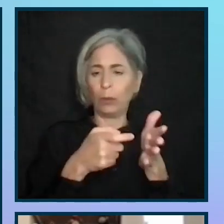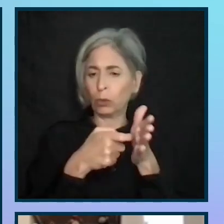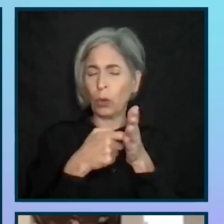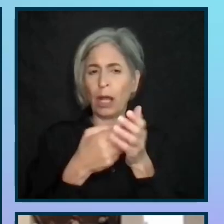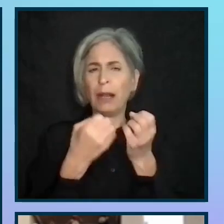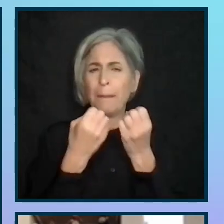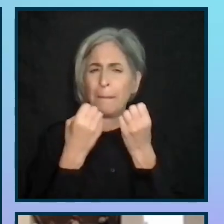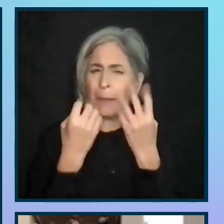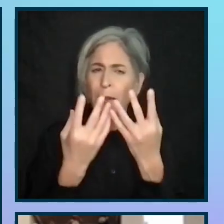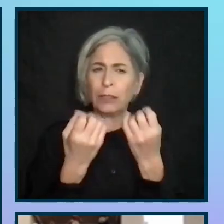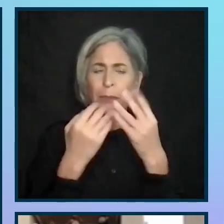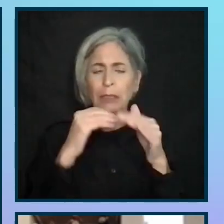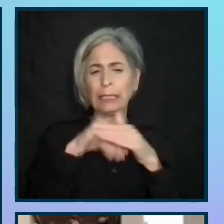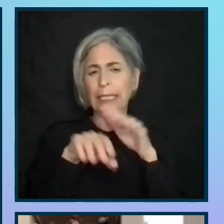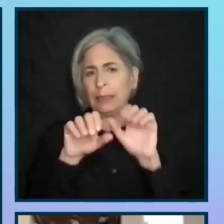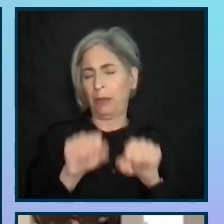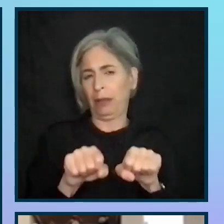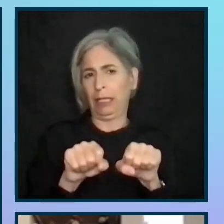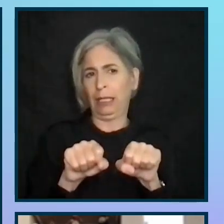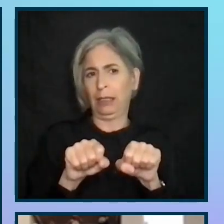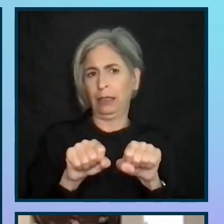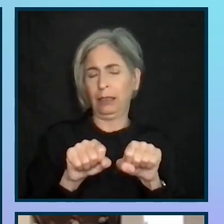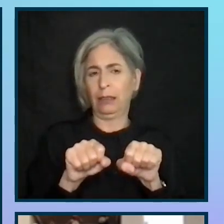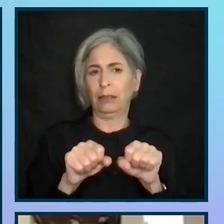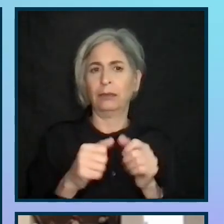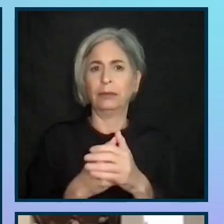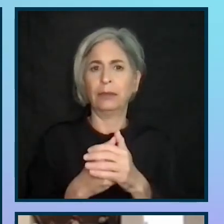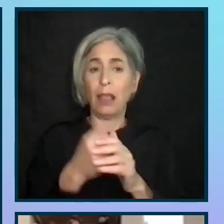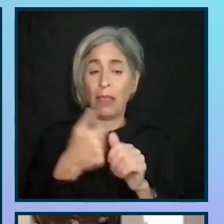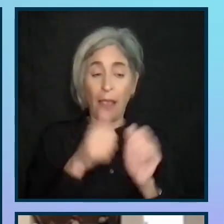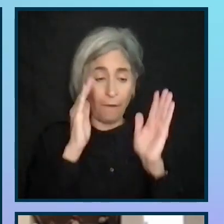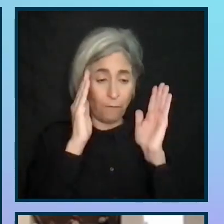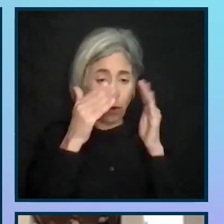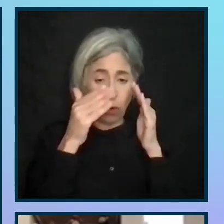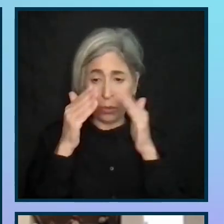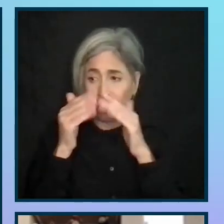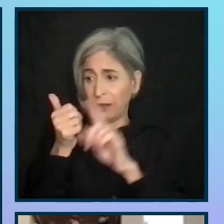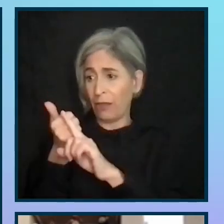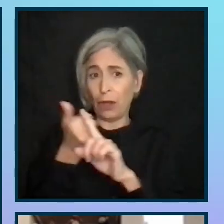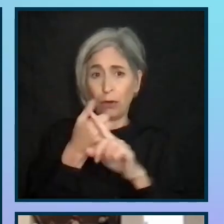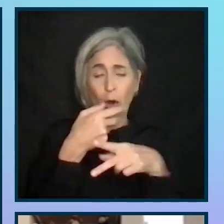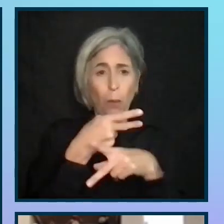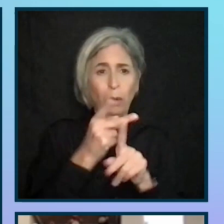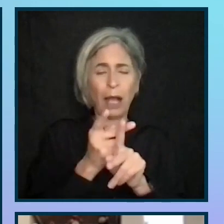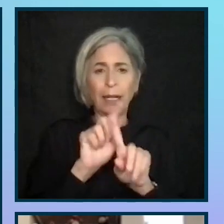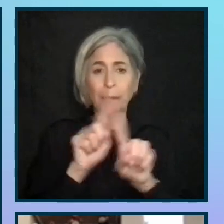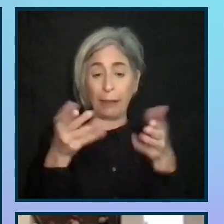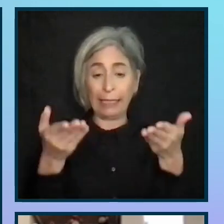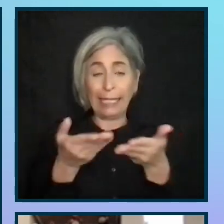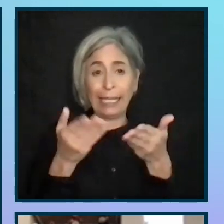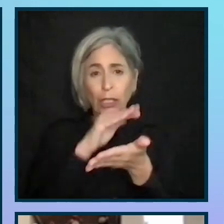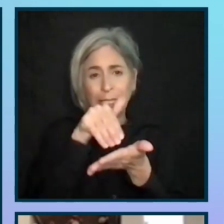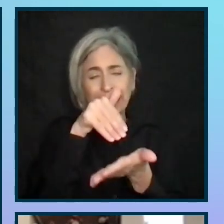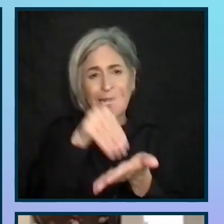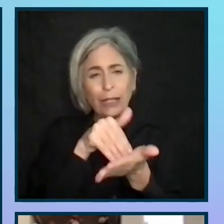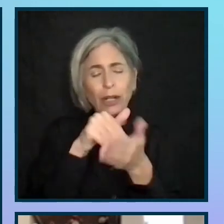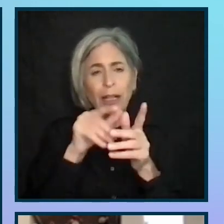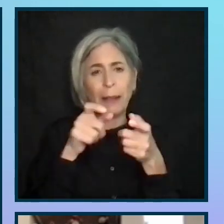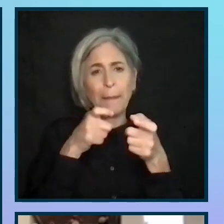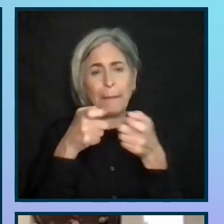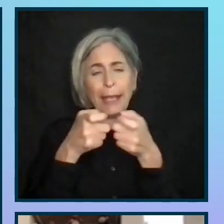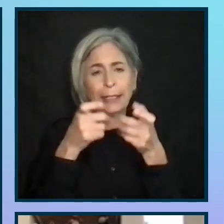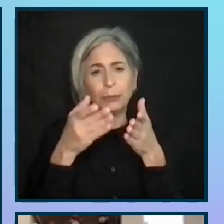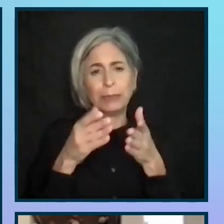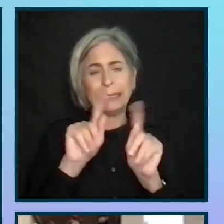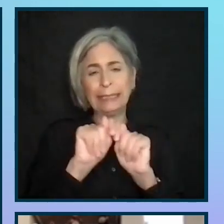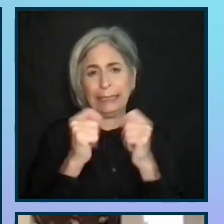accessibility teams, each focused on their own product. But even here, a centralised network management team will allow for